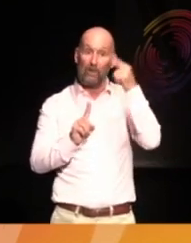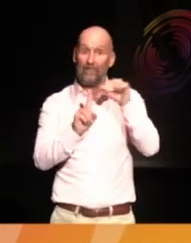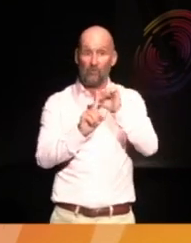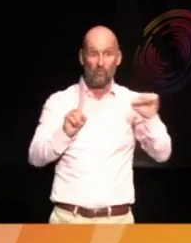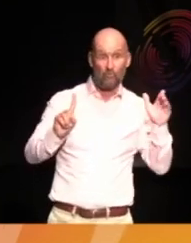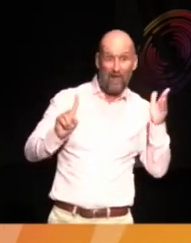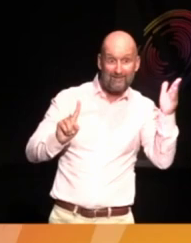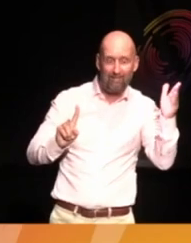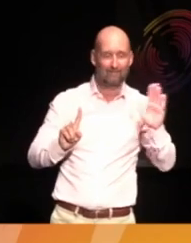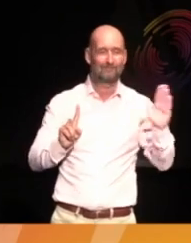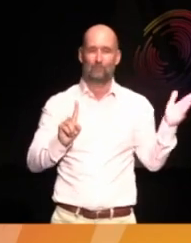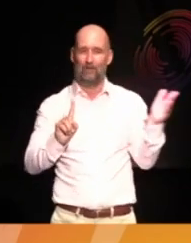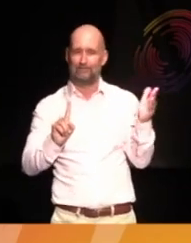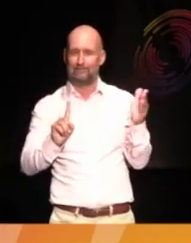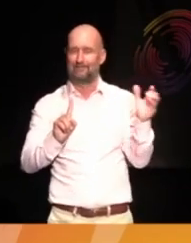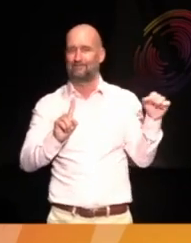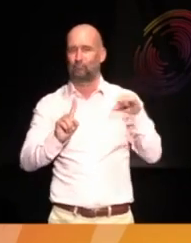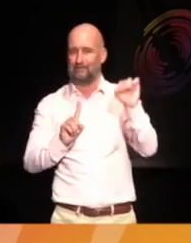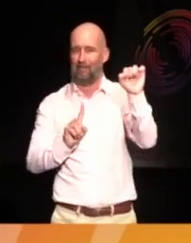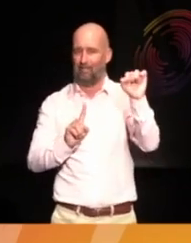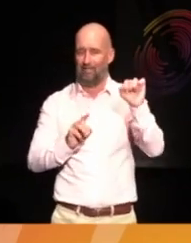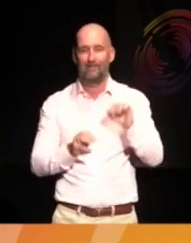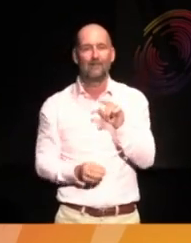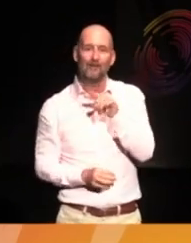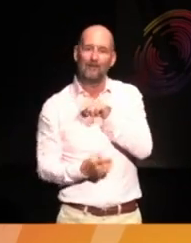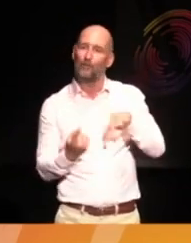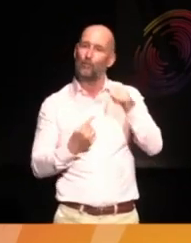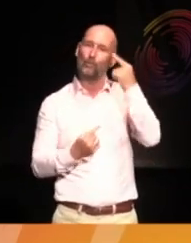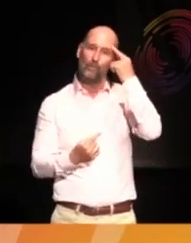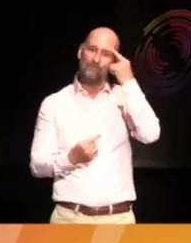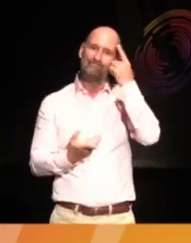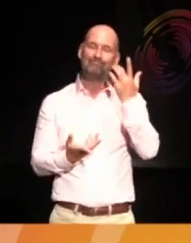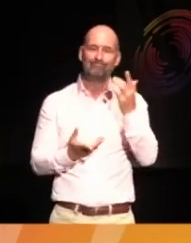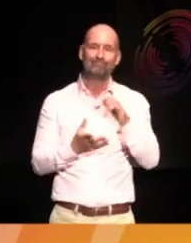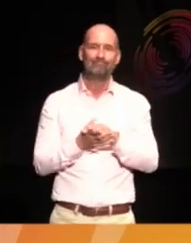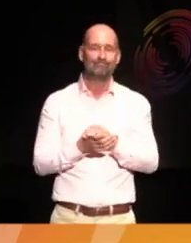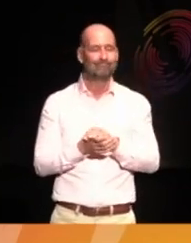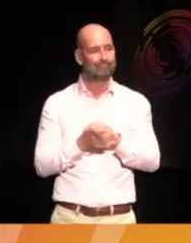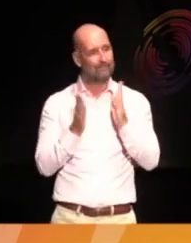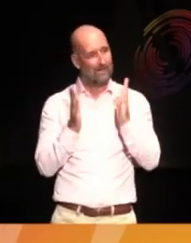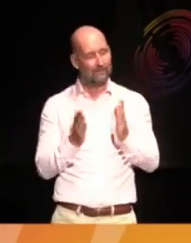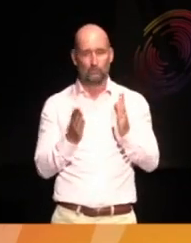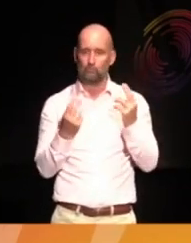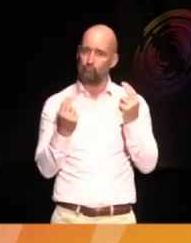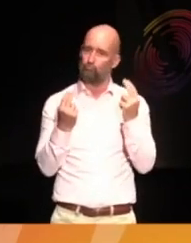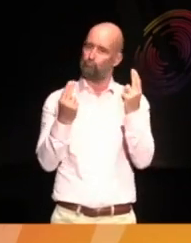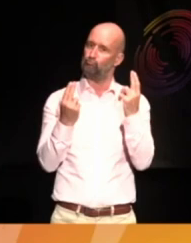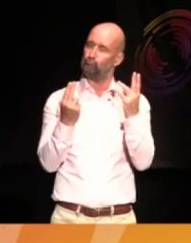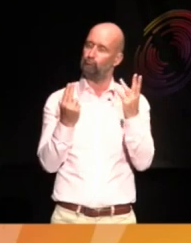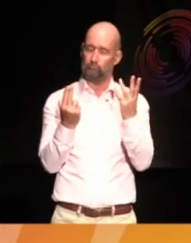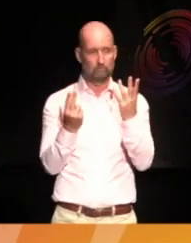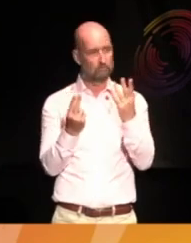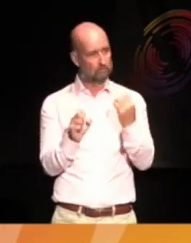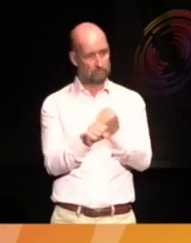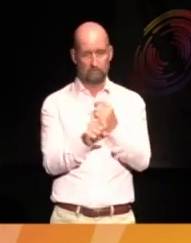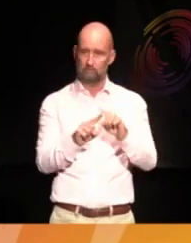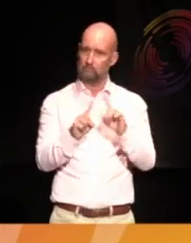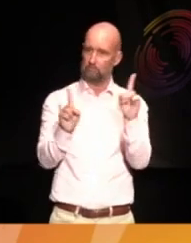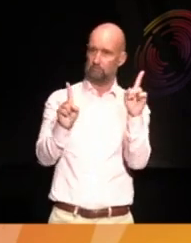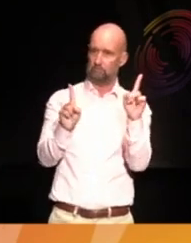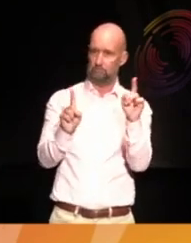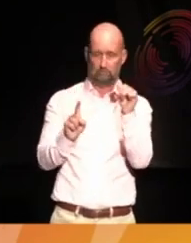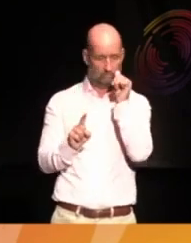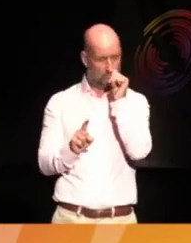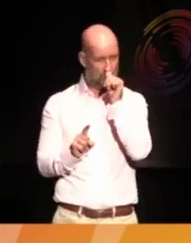we are. And so, I think we've got to step up. So,